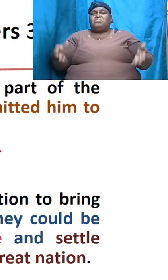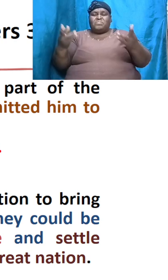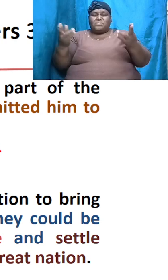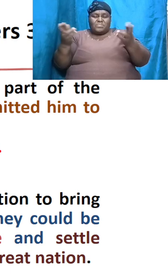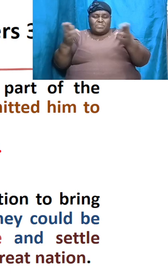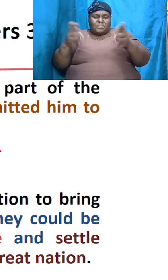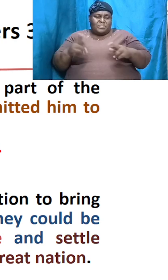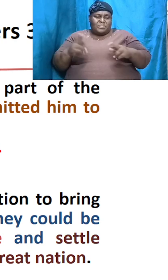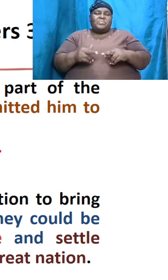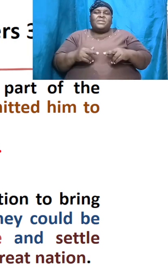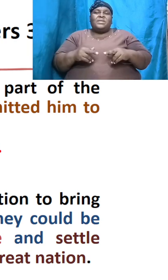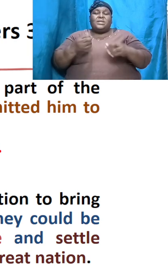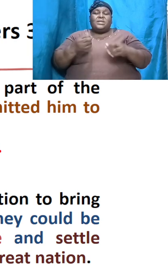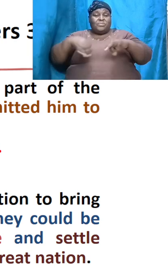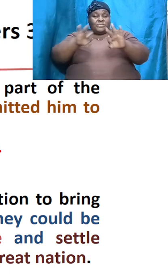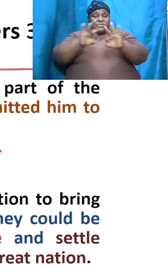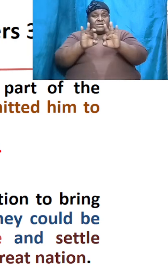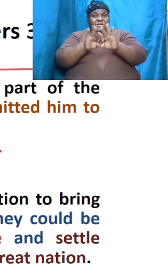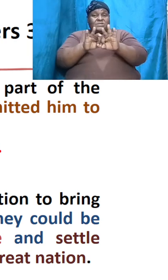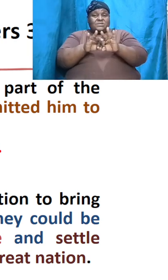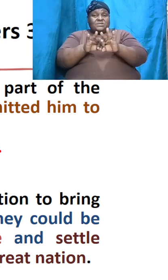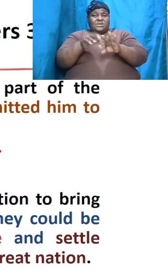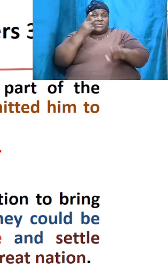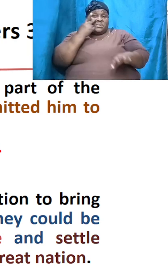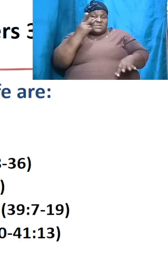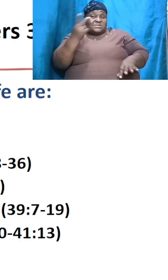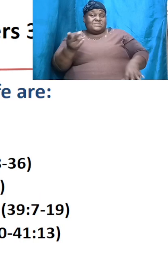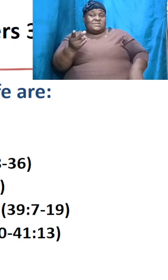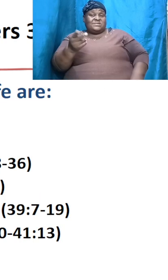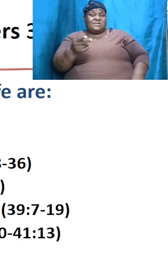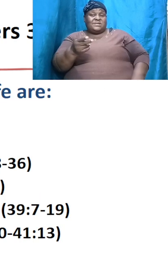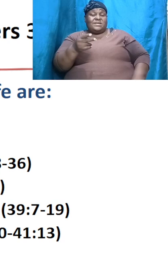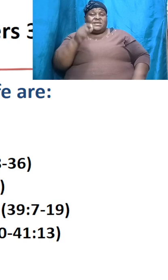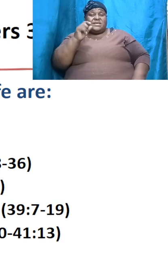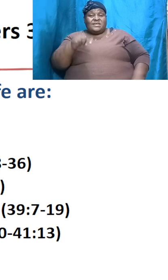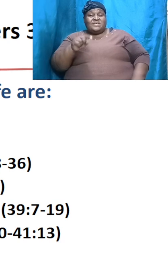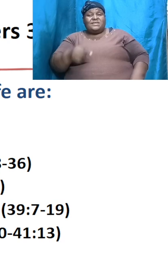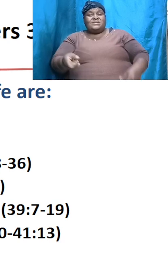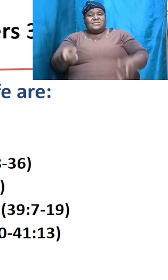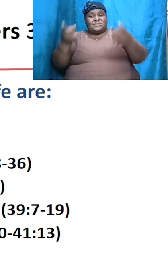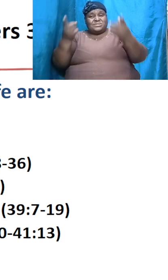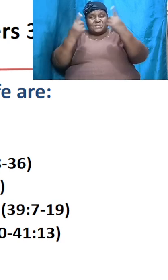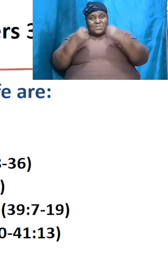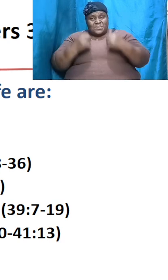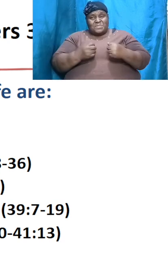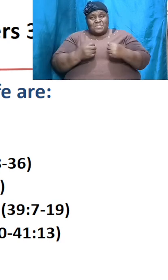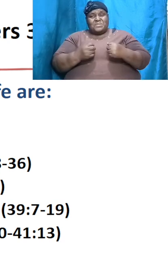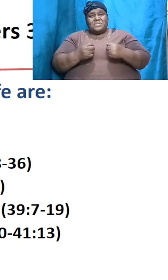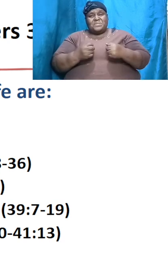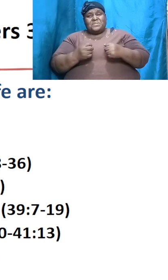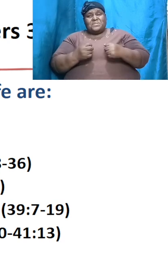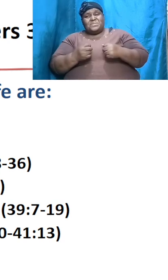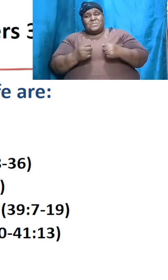and so it is important that we are seeing this coming jumping at us